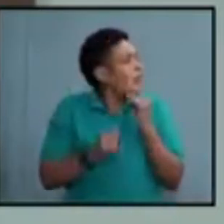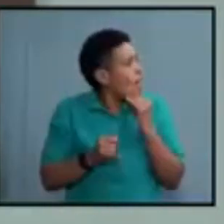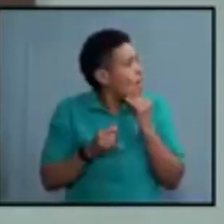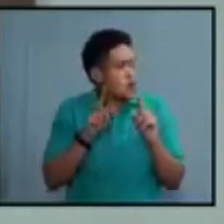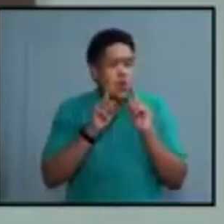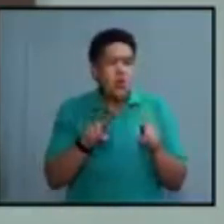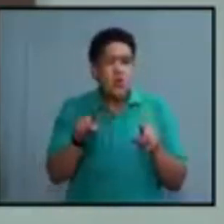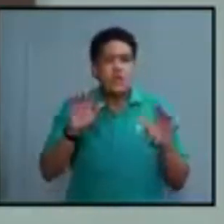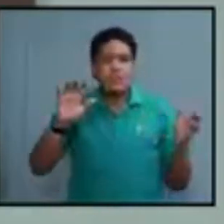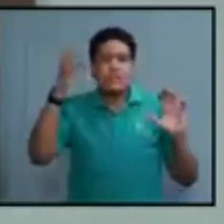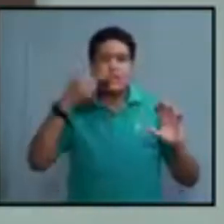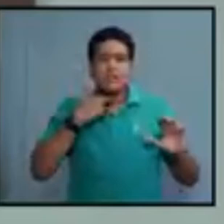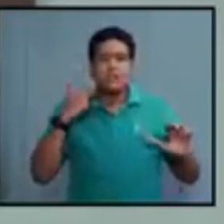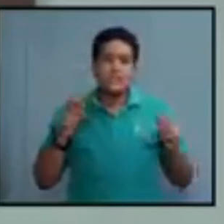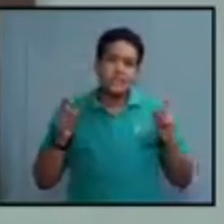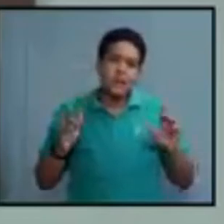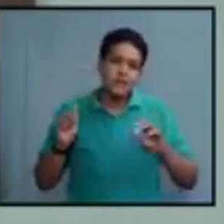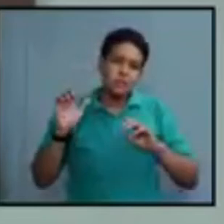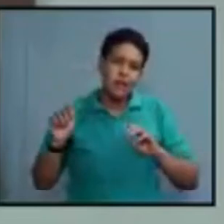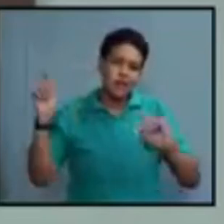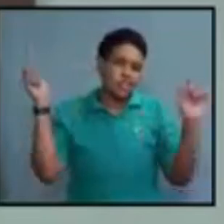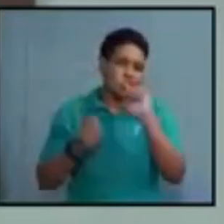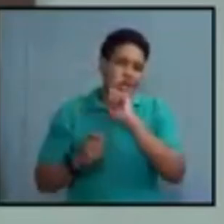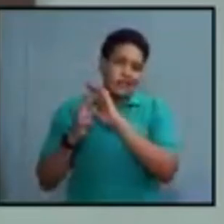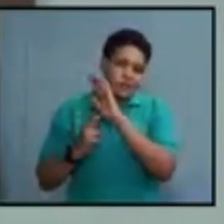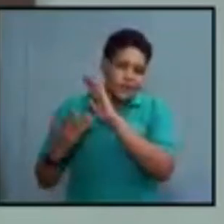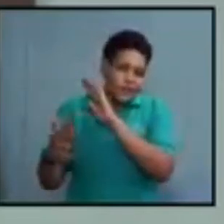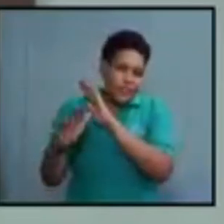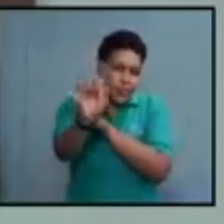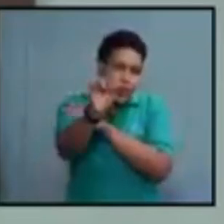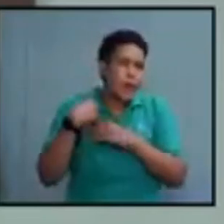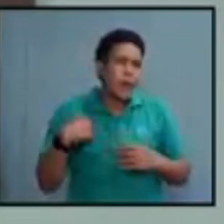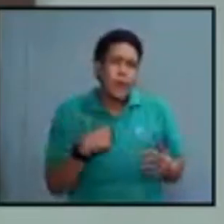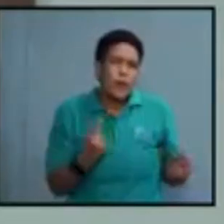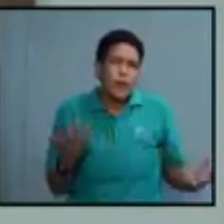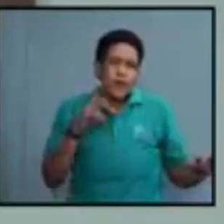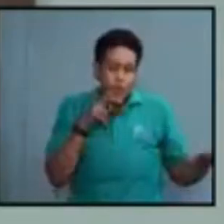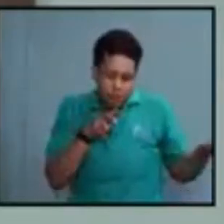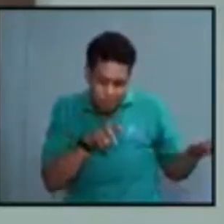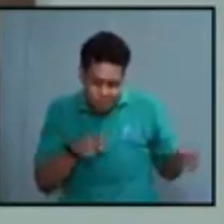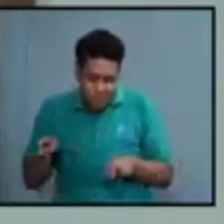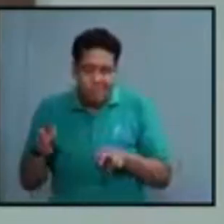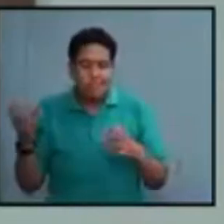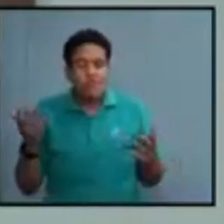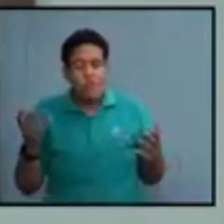order of the Disaster Risk Management Act where we transitioned to